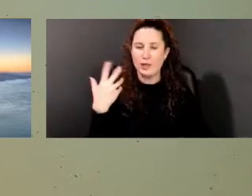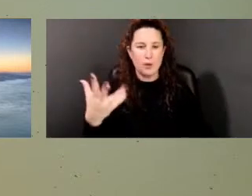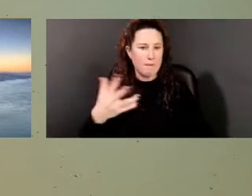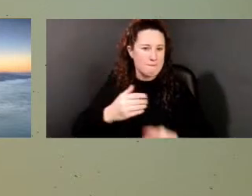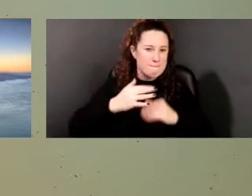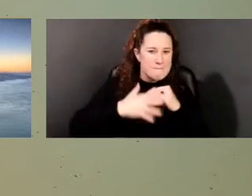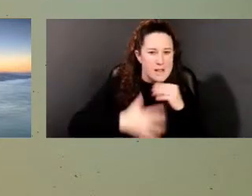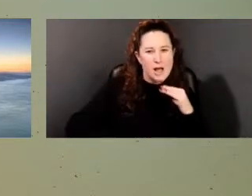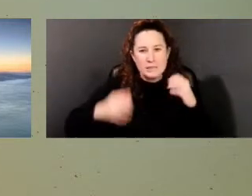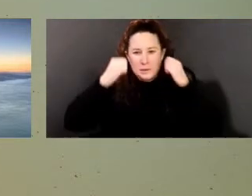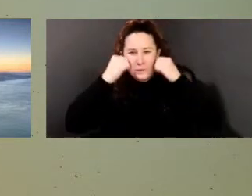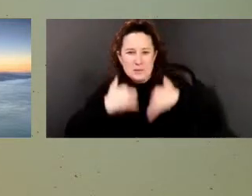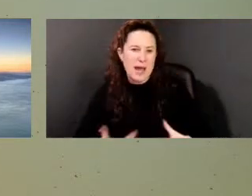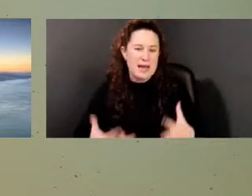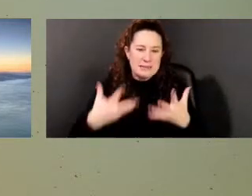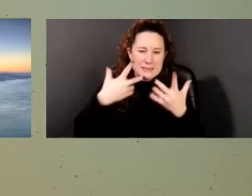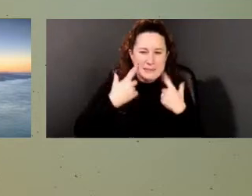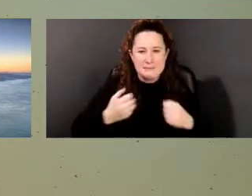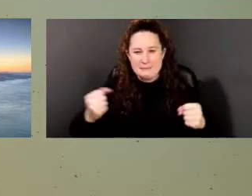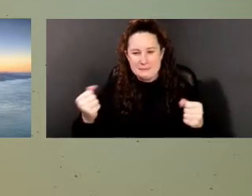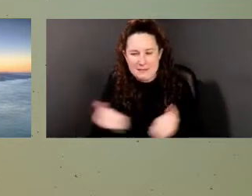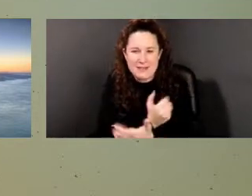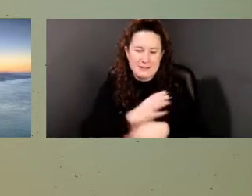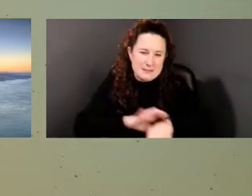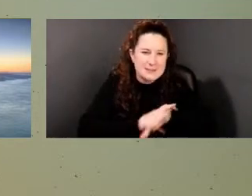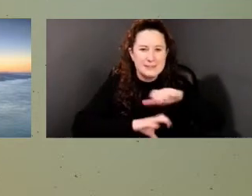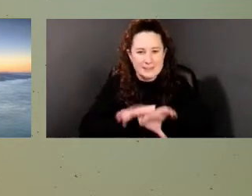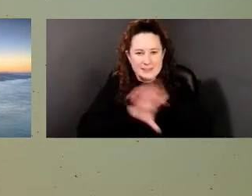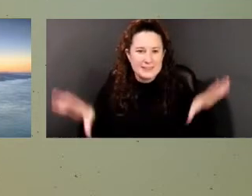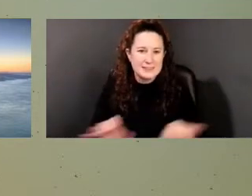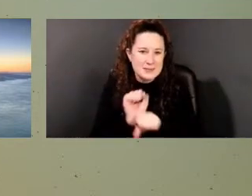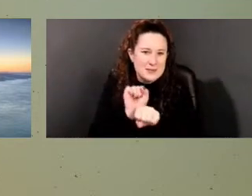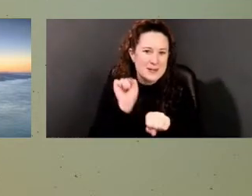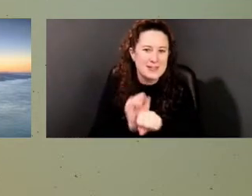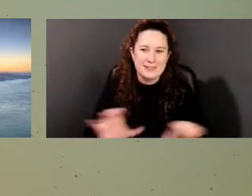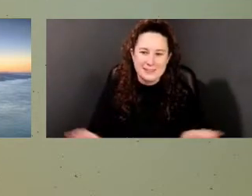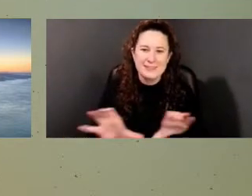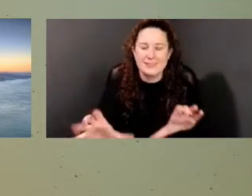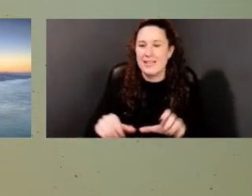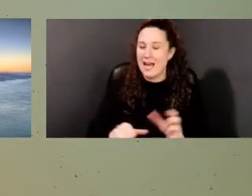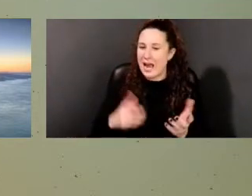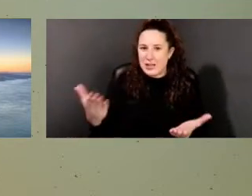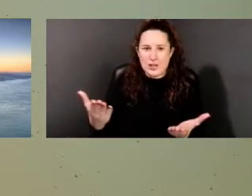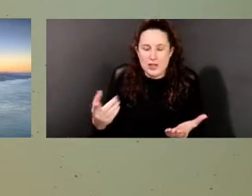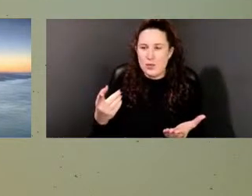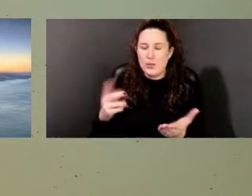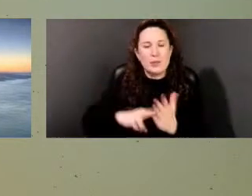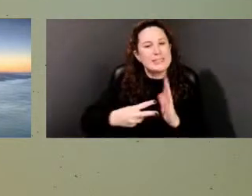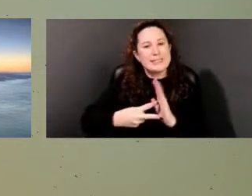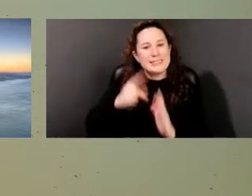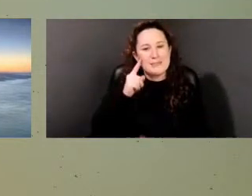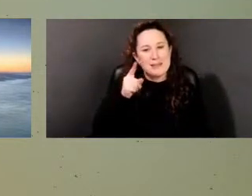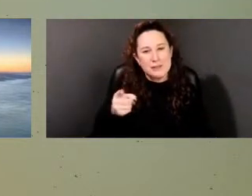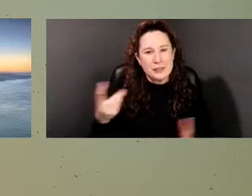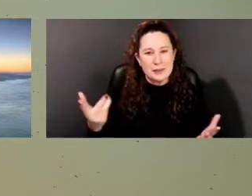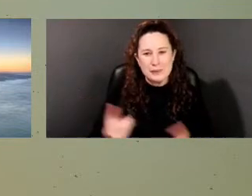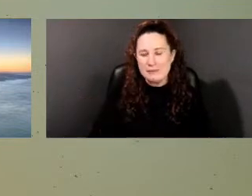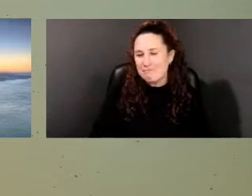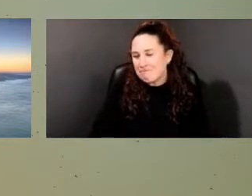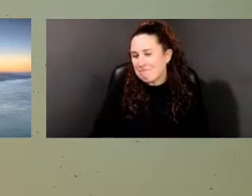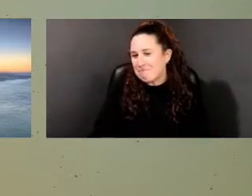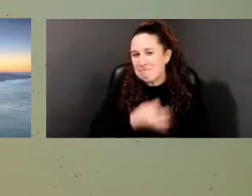storyteller and host for those who have visited. What does this mean to you? You touched